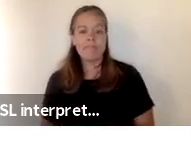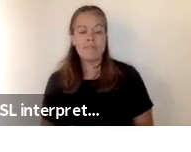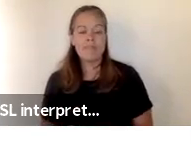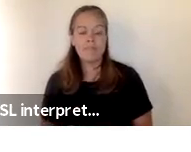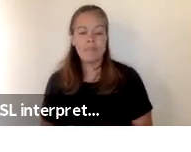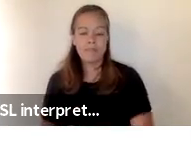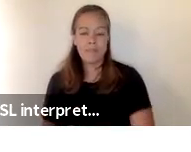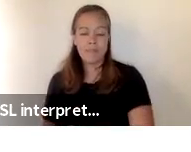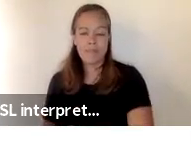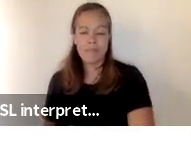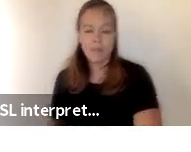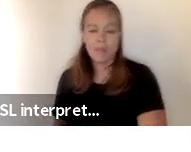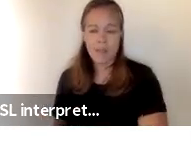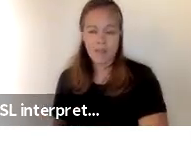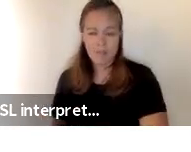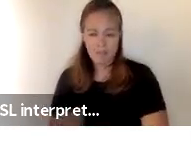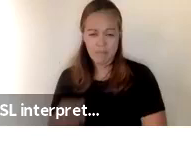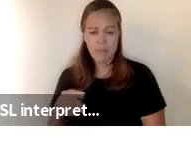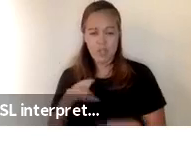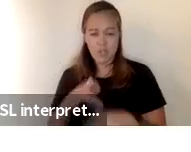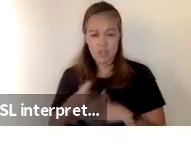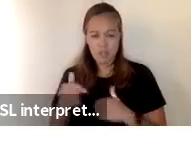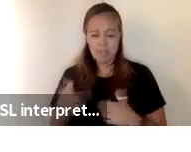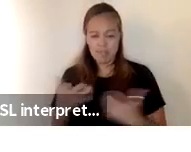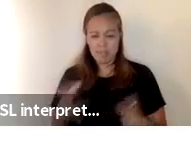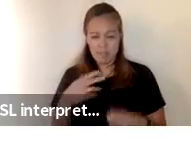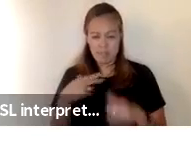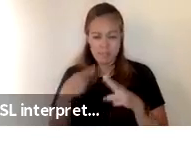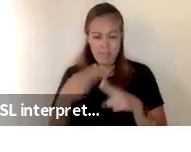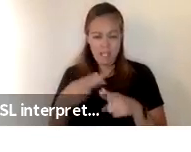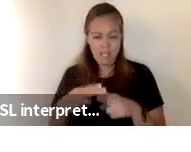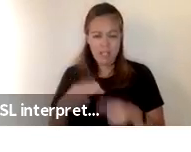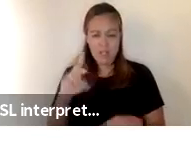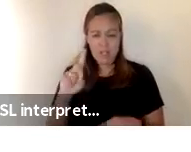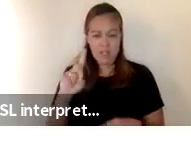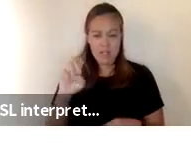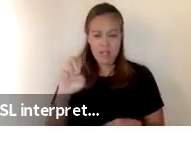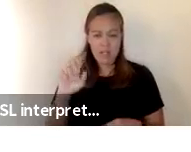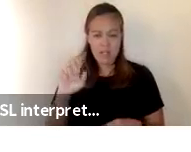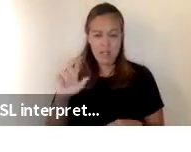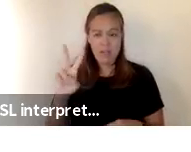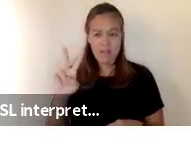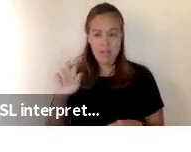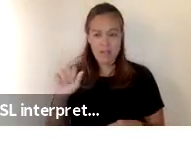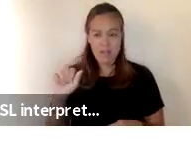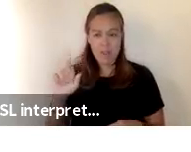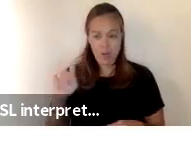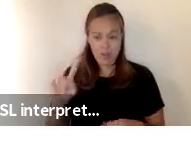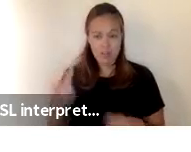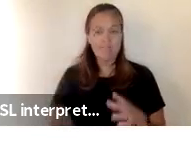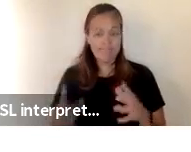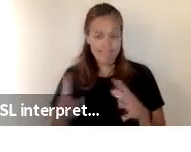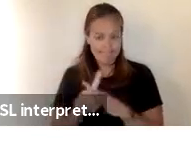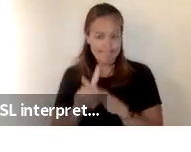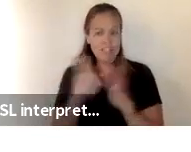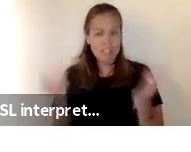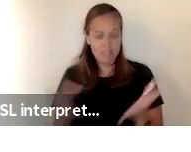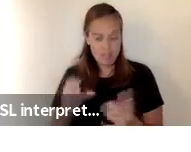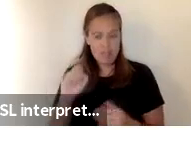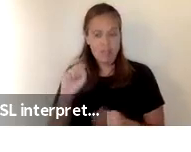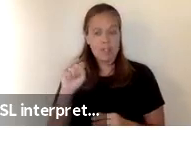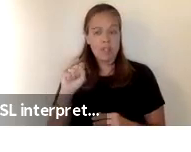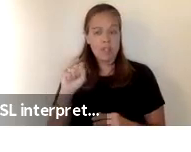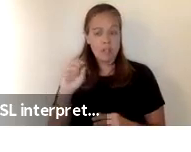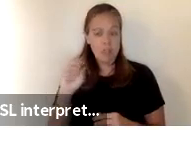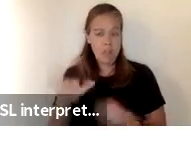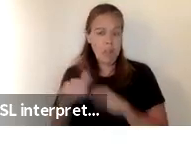as mentioned earlier in this press conference we do have the delta variant in sonoma county the cdc recently